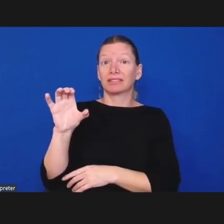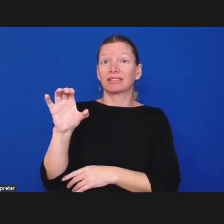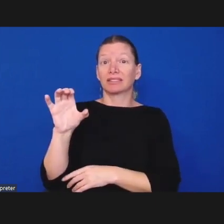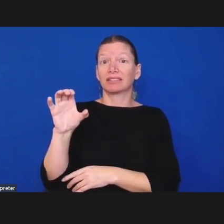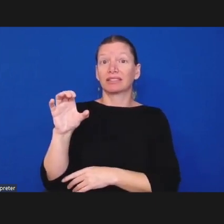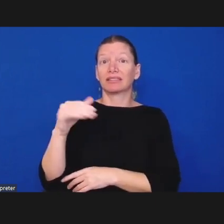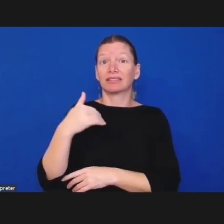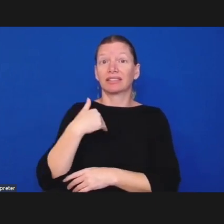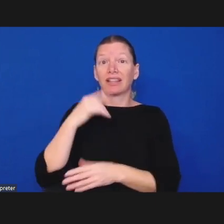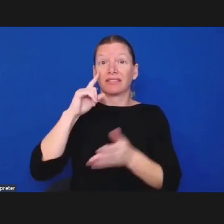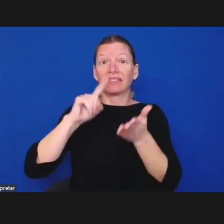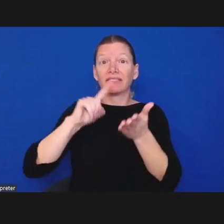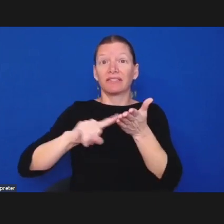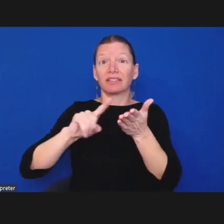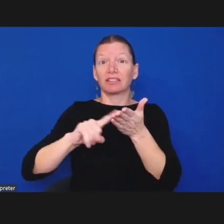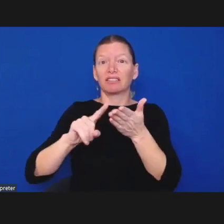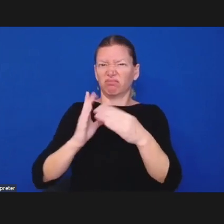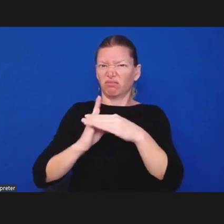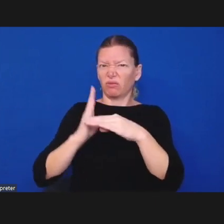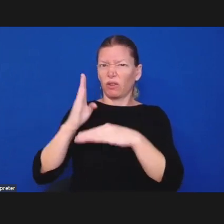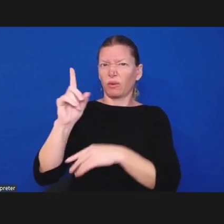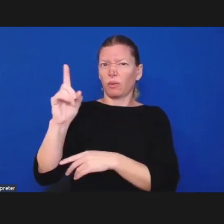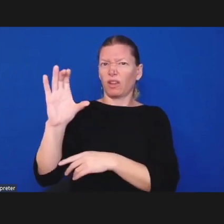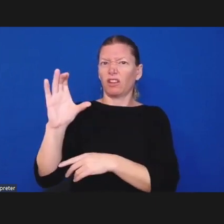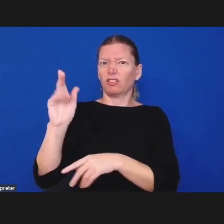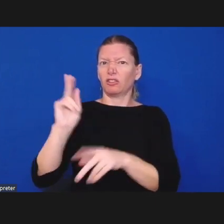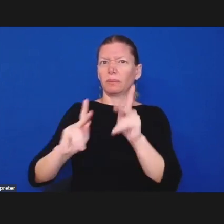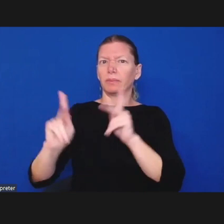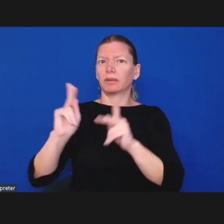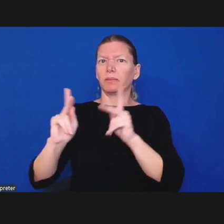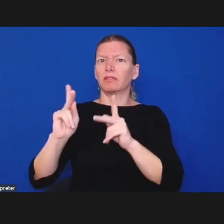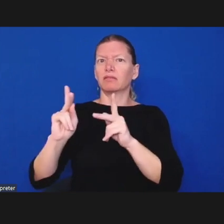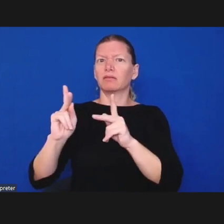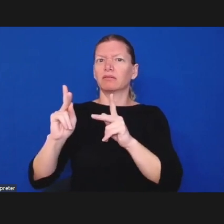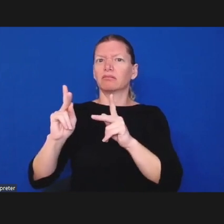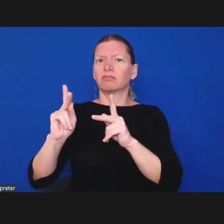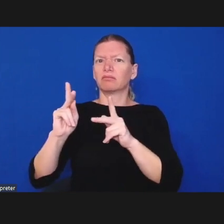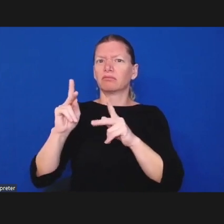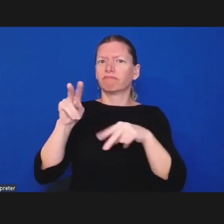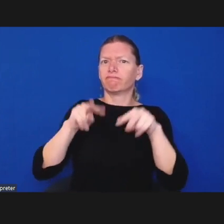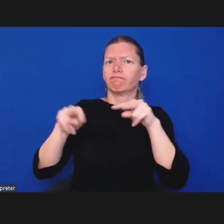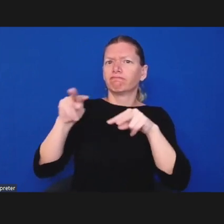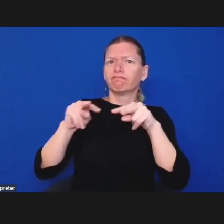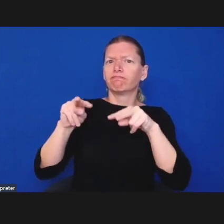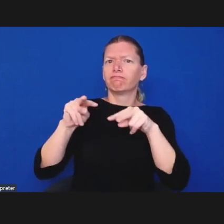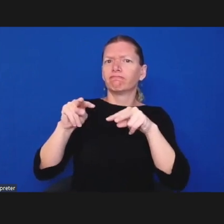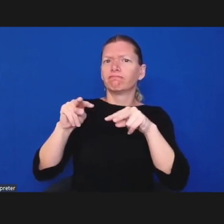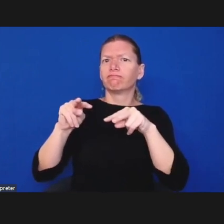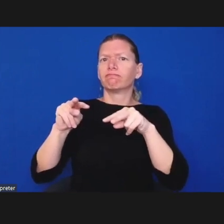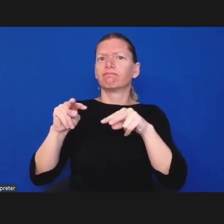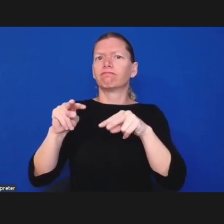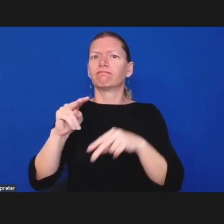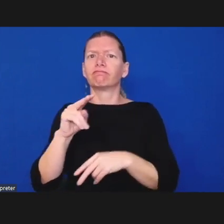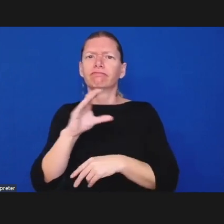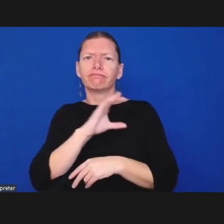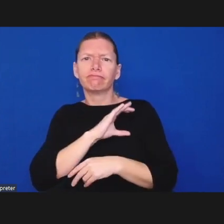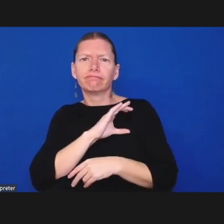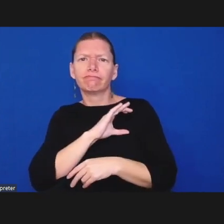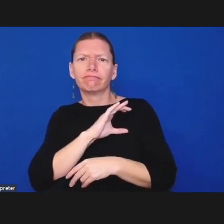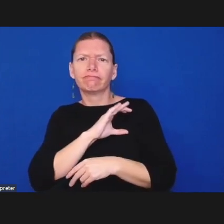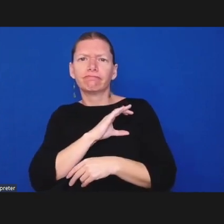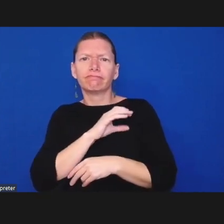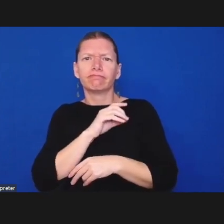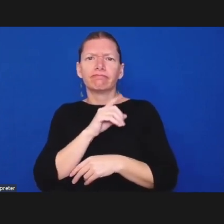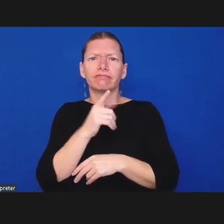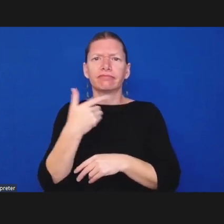worn camera footage and reports and interviewing witnesses and officers um they they have a